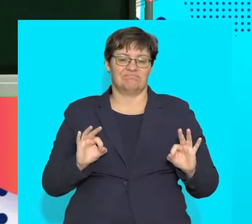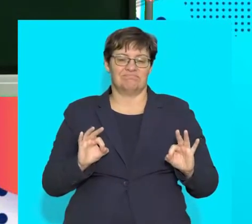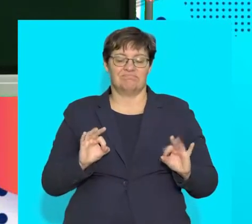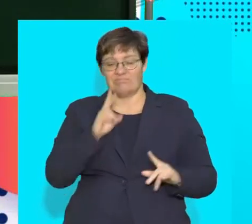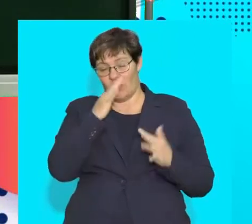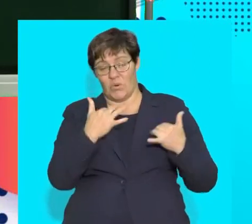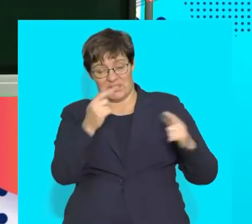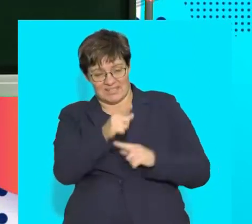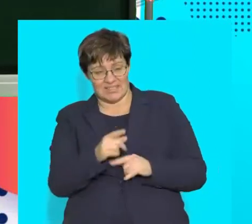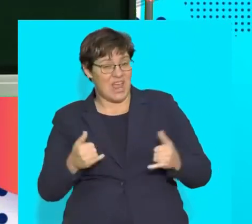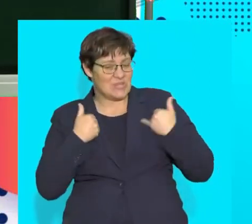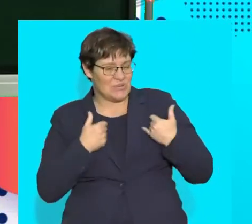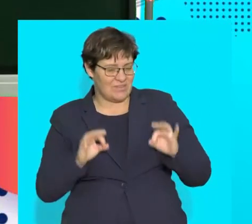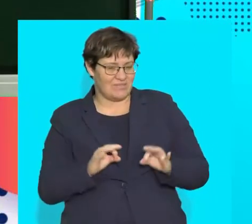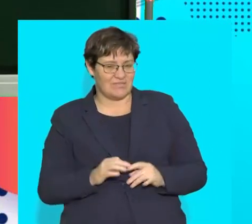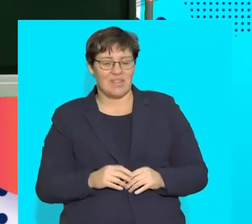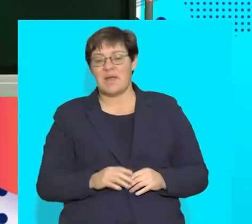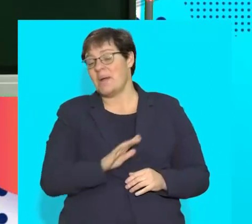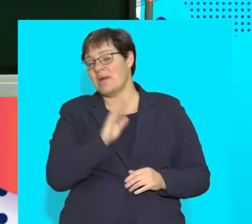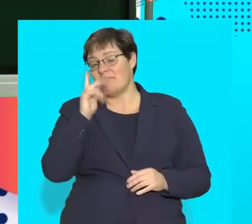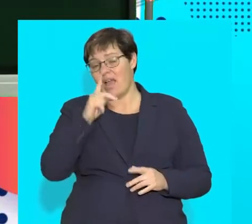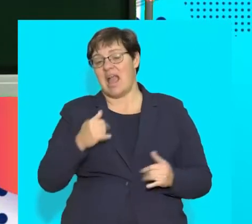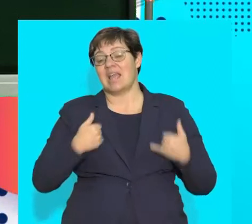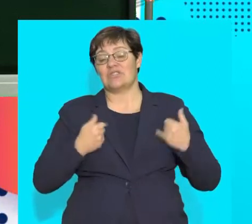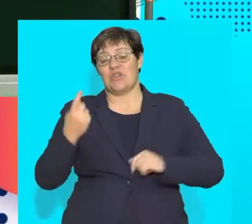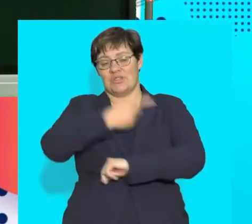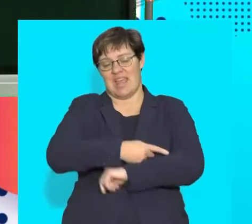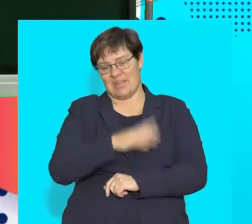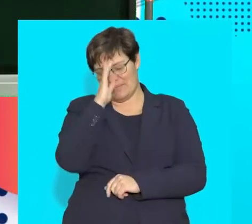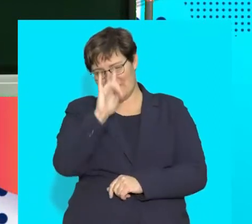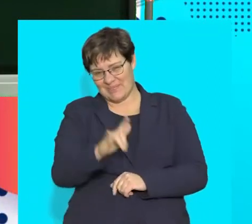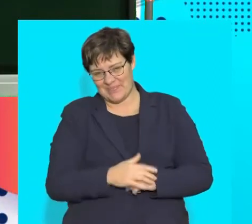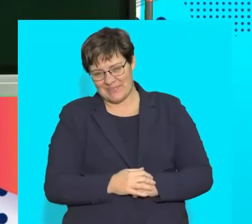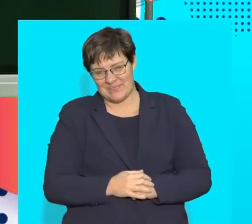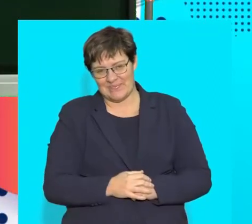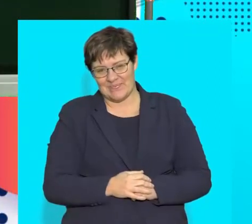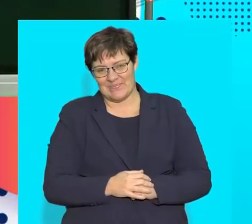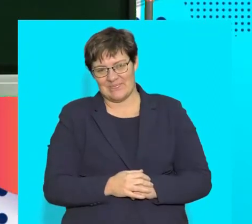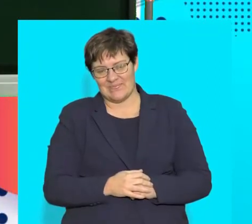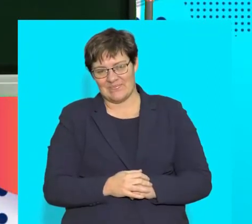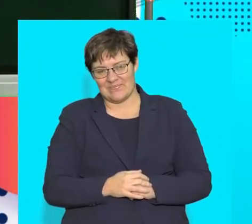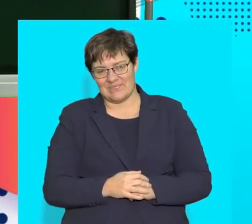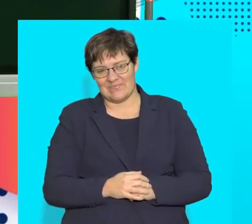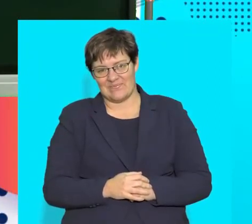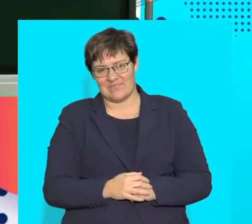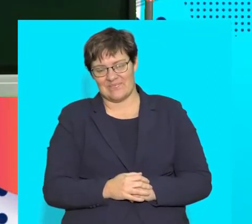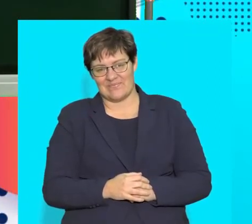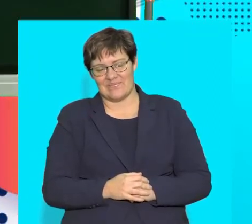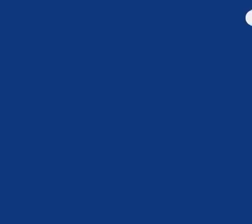been a fantastic audience. Trust that you've enjoyed the lesson. Cheers from my side. Have a bye-lake-a-day. See you soon.